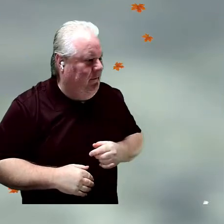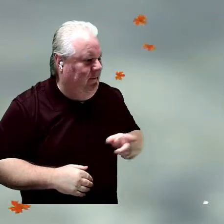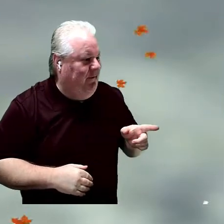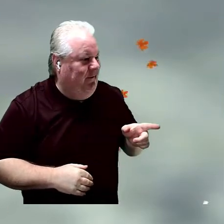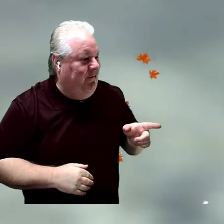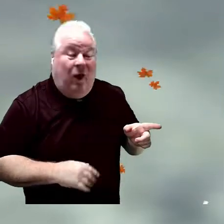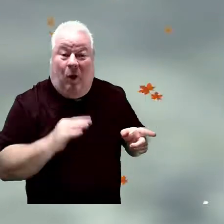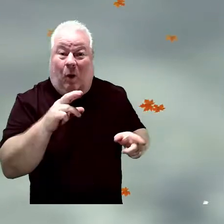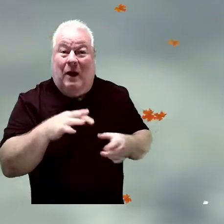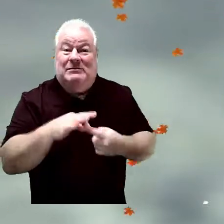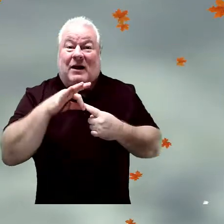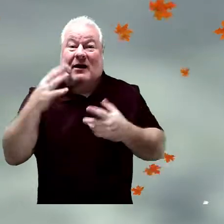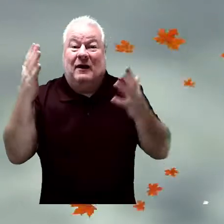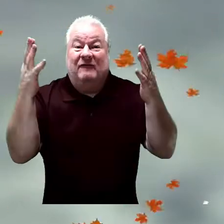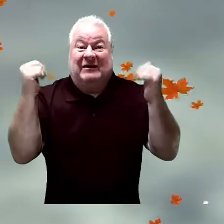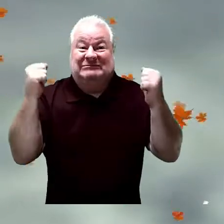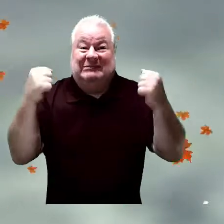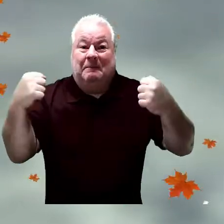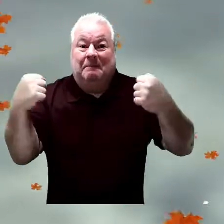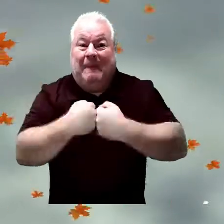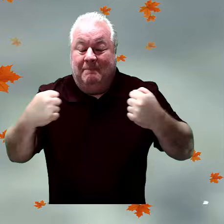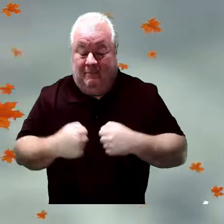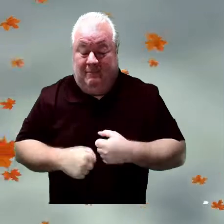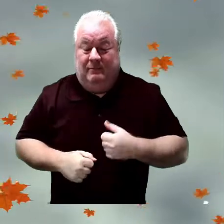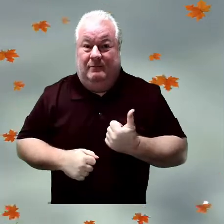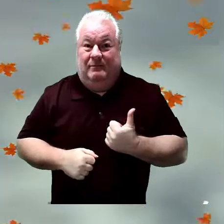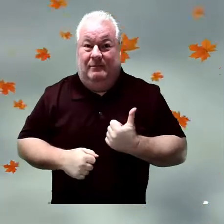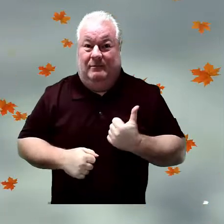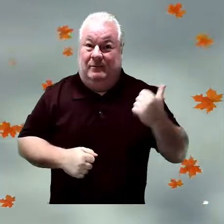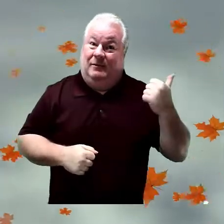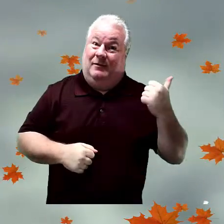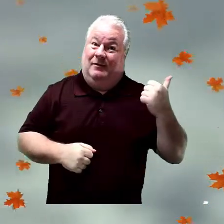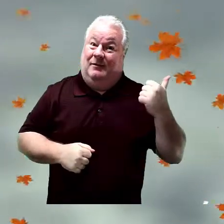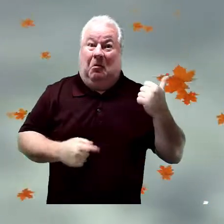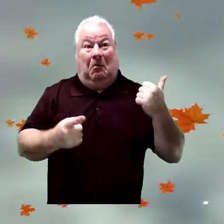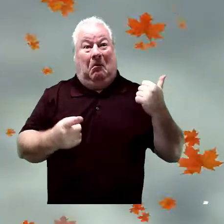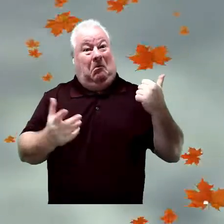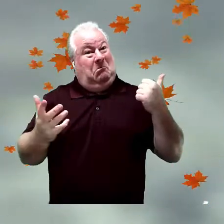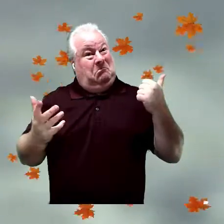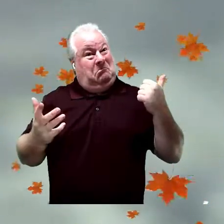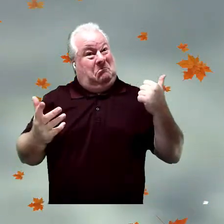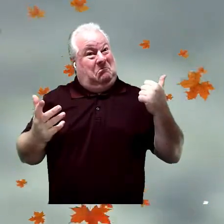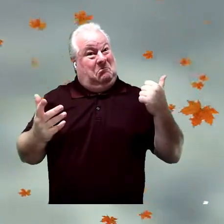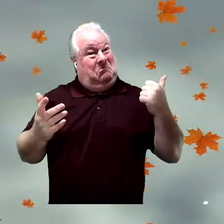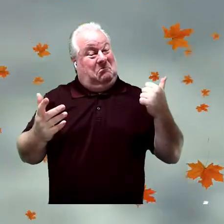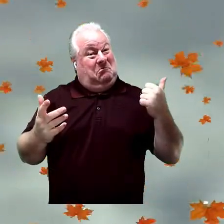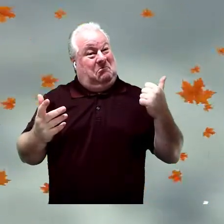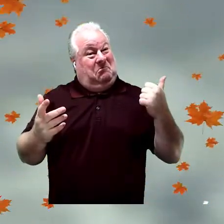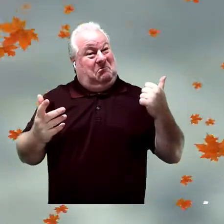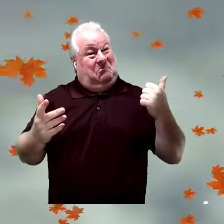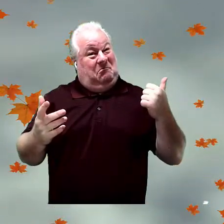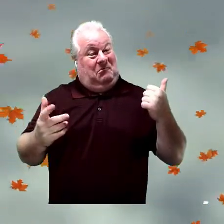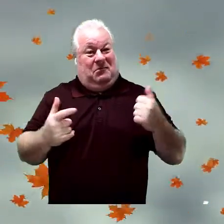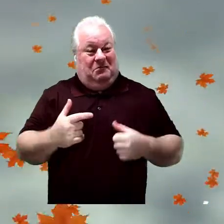a special fist bump. Fist bump? Yeah. Let's see. Oh! Oh! Oh!